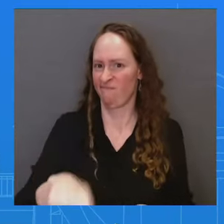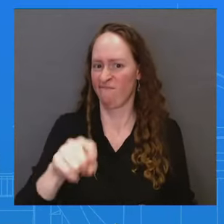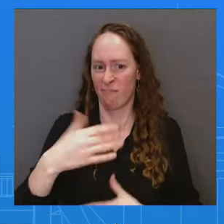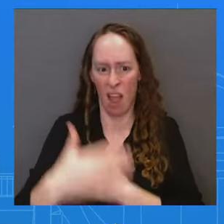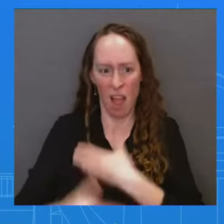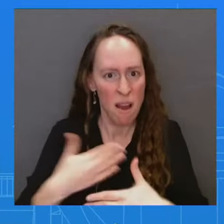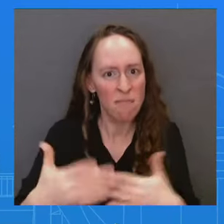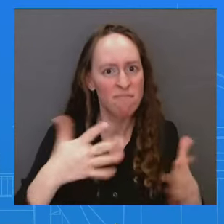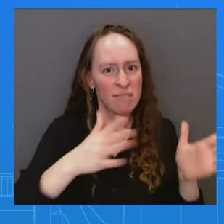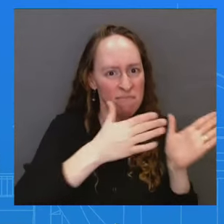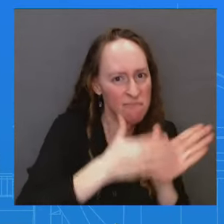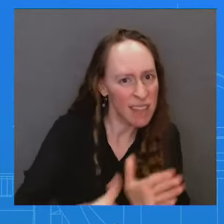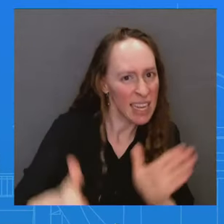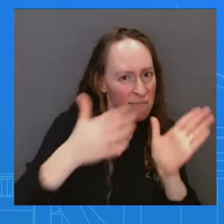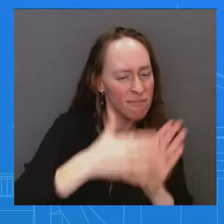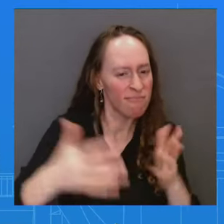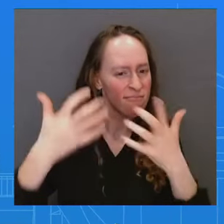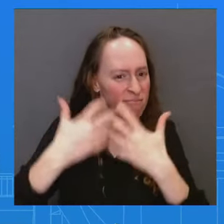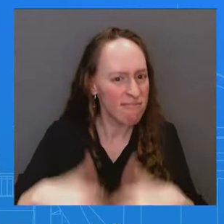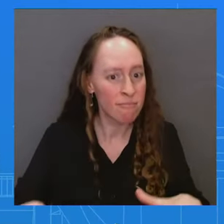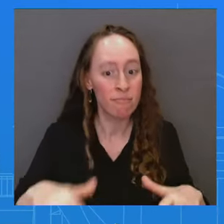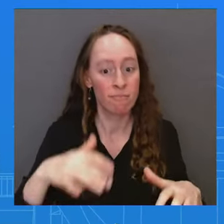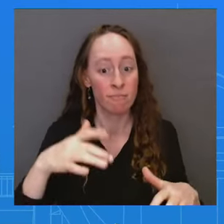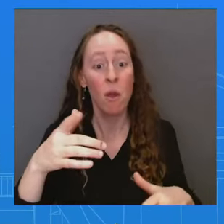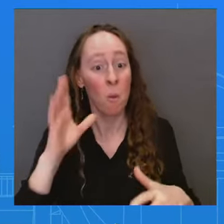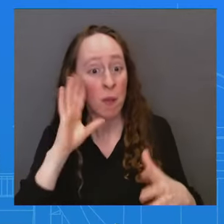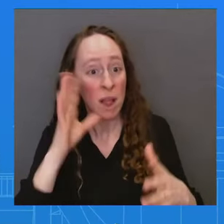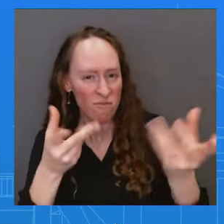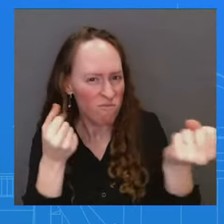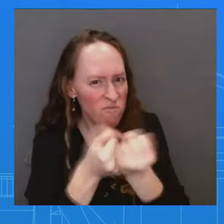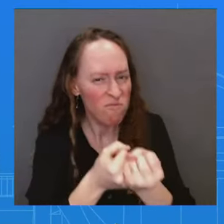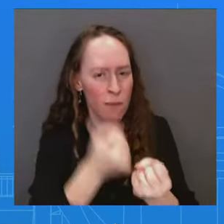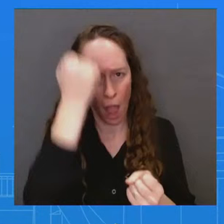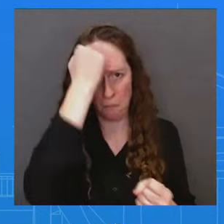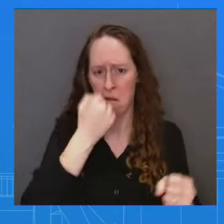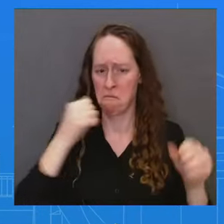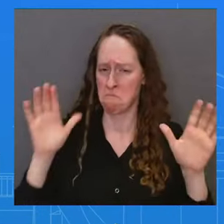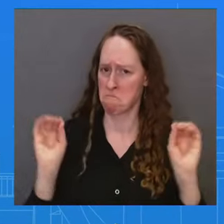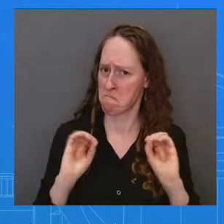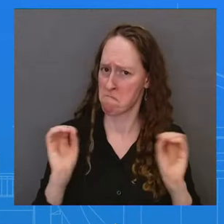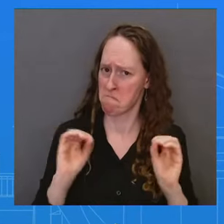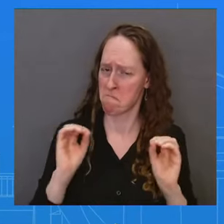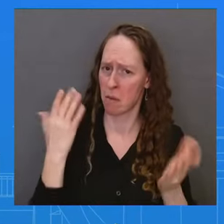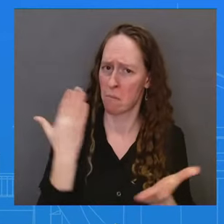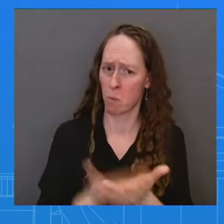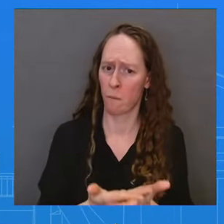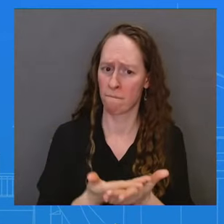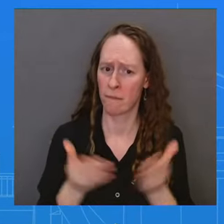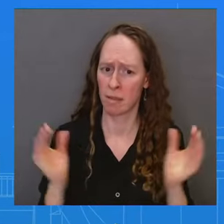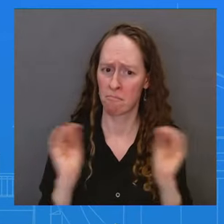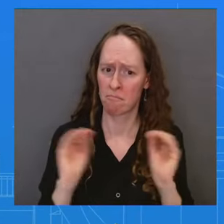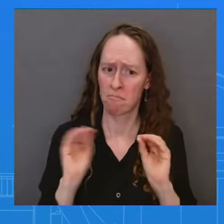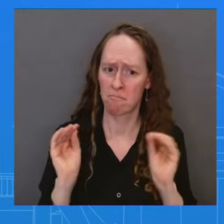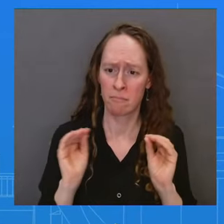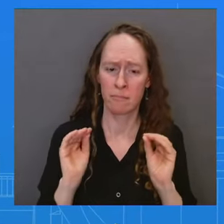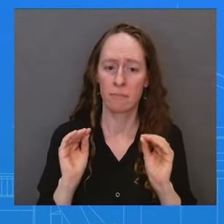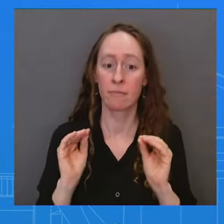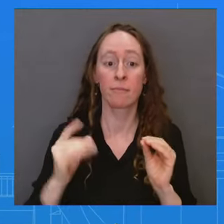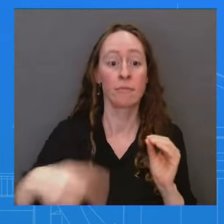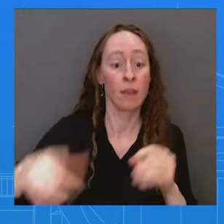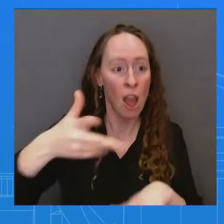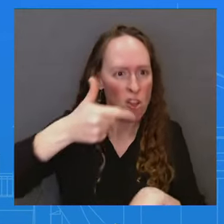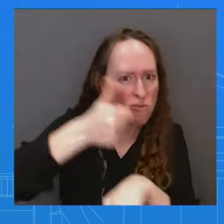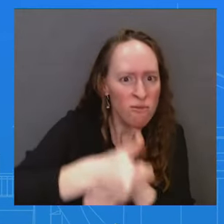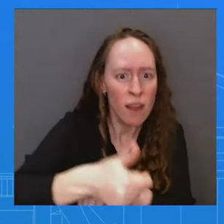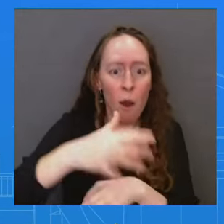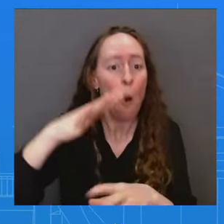to the assistance of Hamas. And as for threats to American citizens, I'm not going to get into intelligence assessments from here. I would